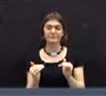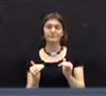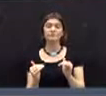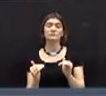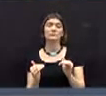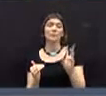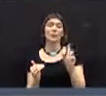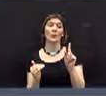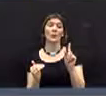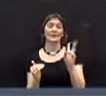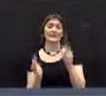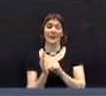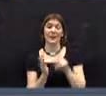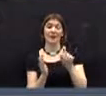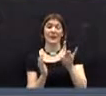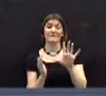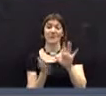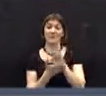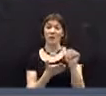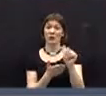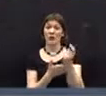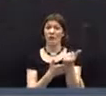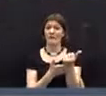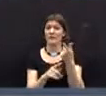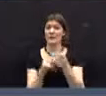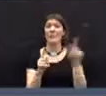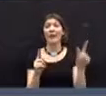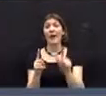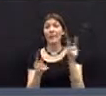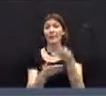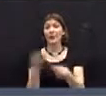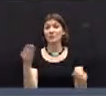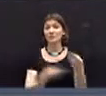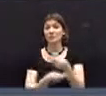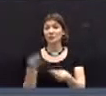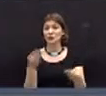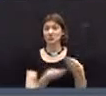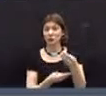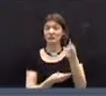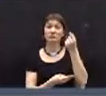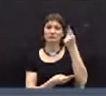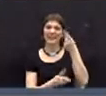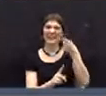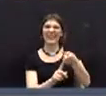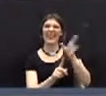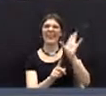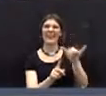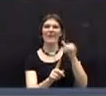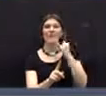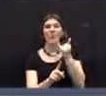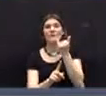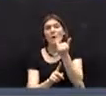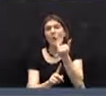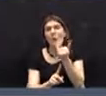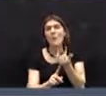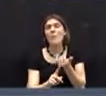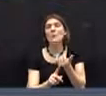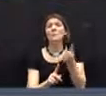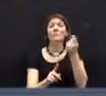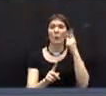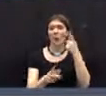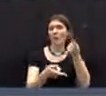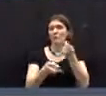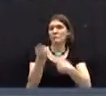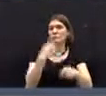$6,185 from the library budget, which represented cuts in telephone because we're